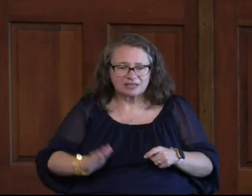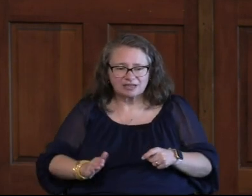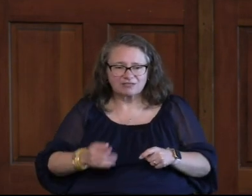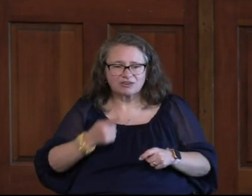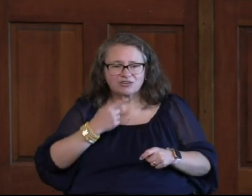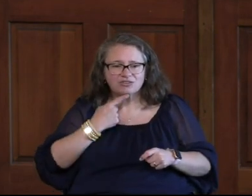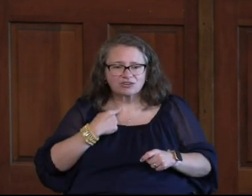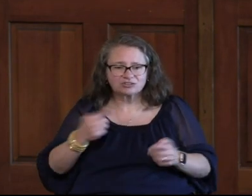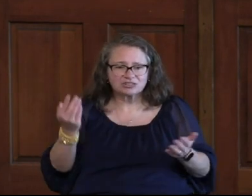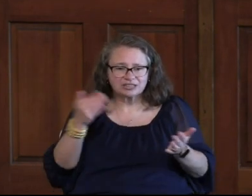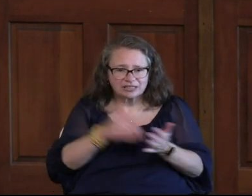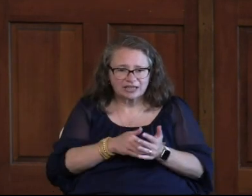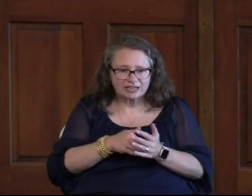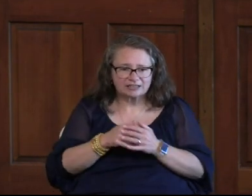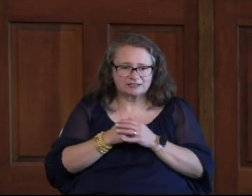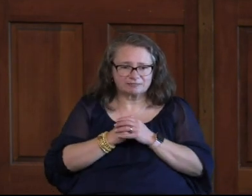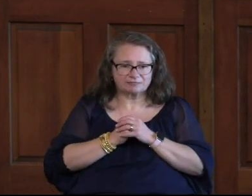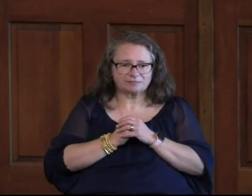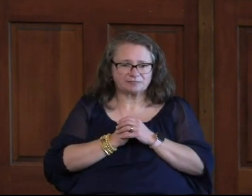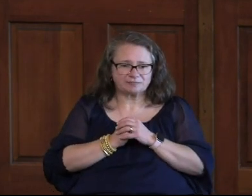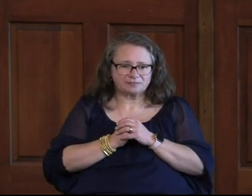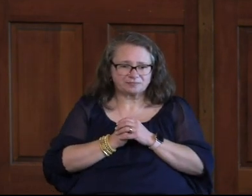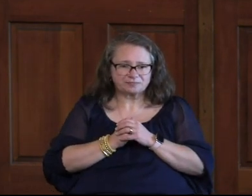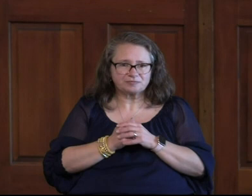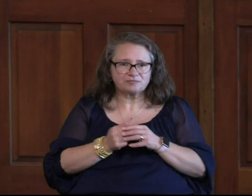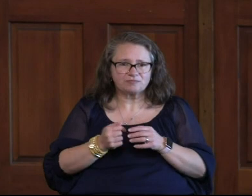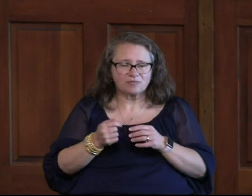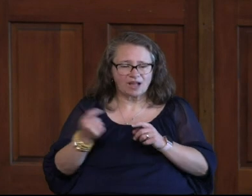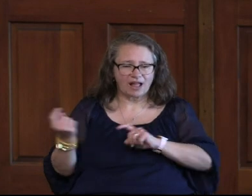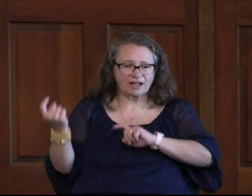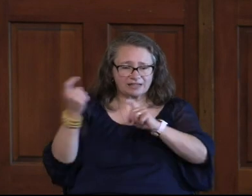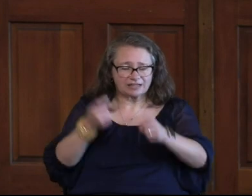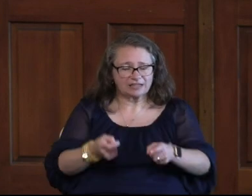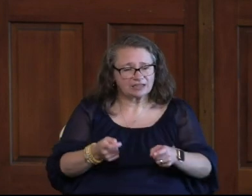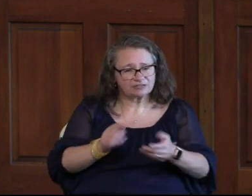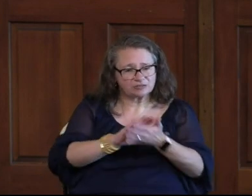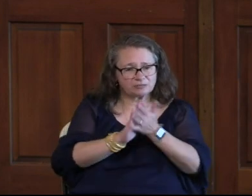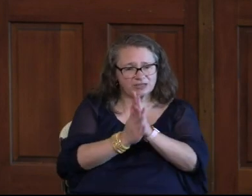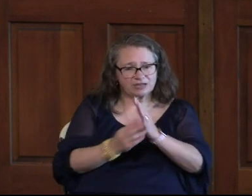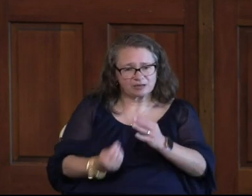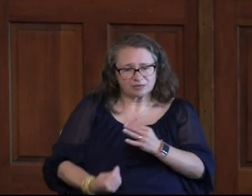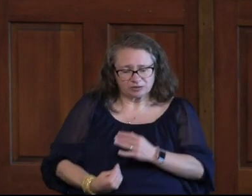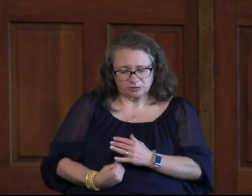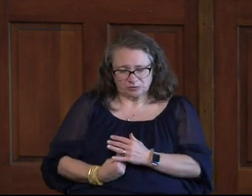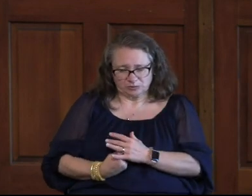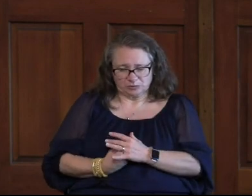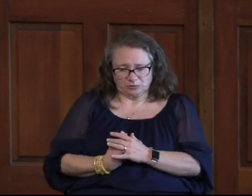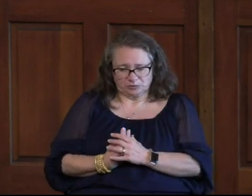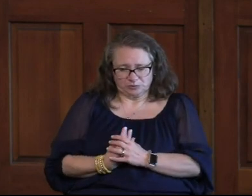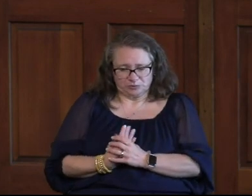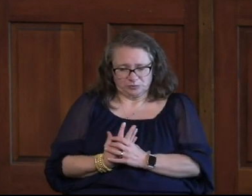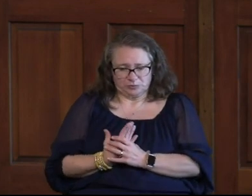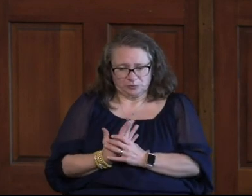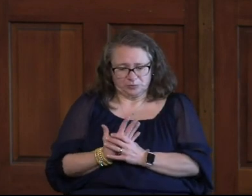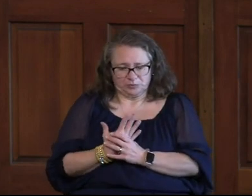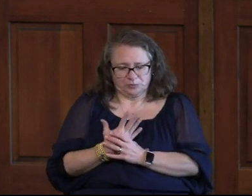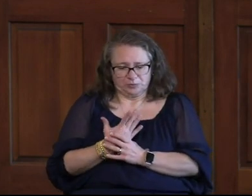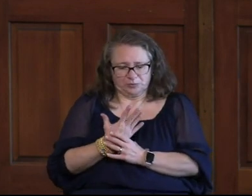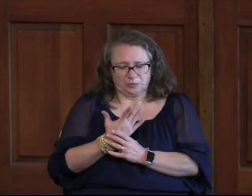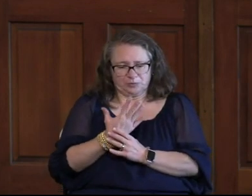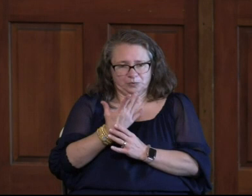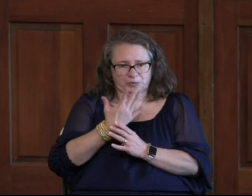Be Thirsty Again The Water That I Give Him Will Become A Spring Of Water Welling Up To